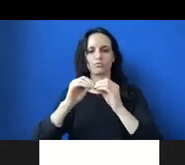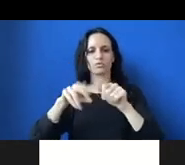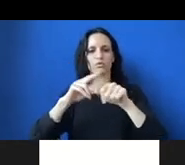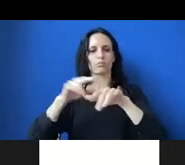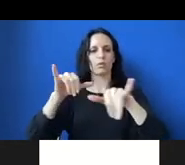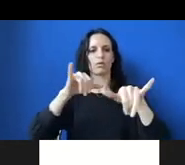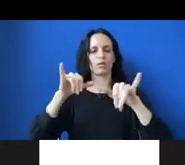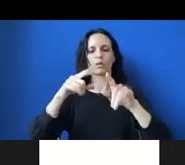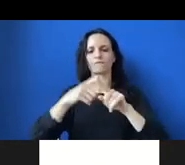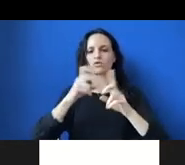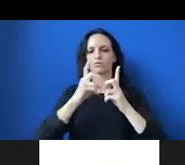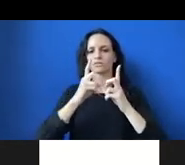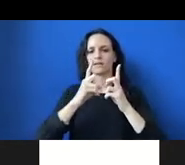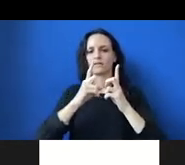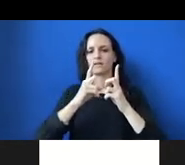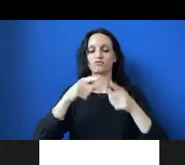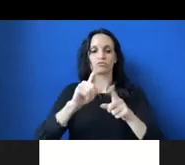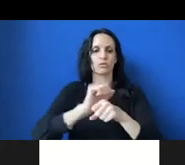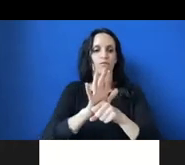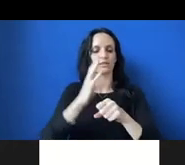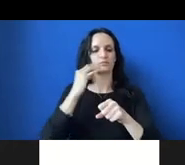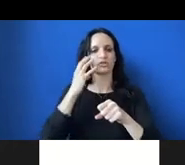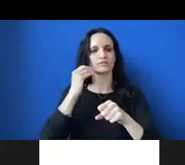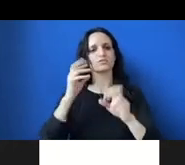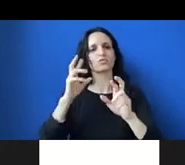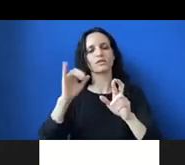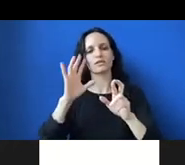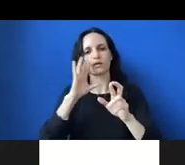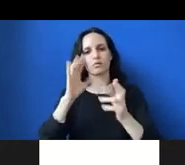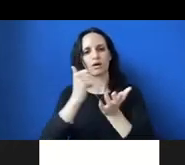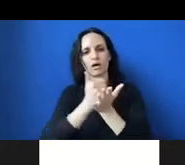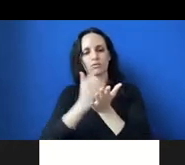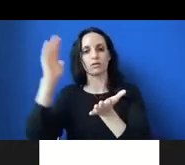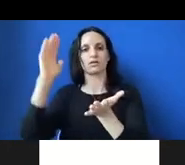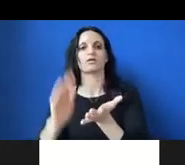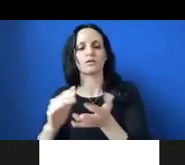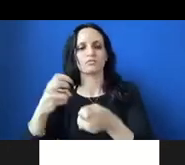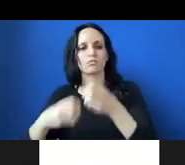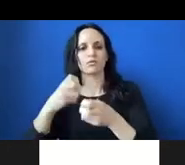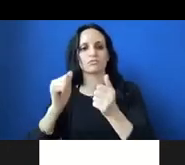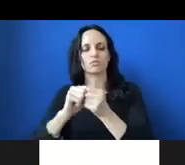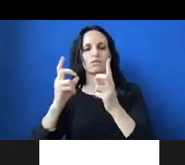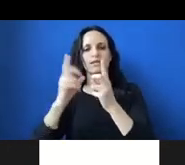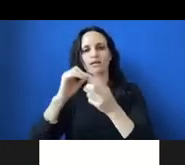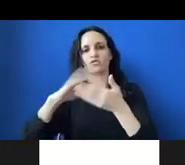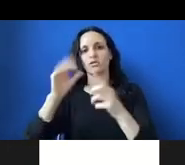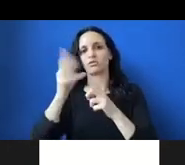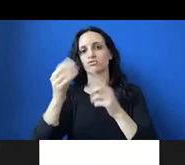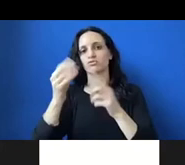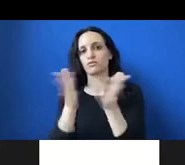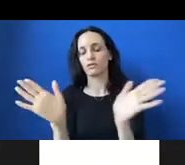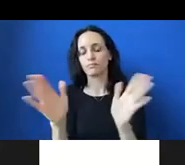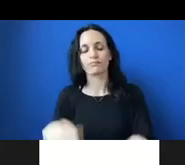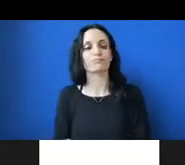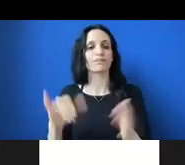experiences may lessen the concern of these negative aspects of hookup culture overall. Um, so that was it. Thank you so